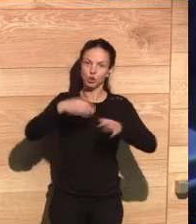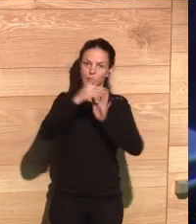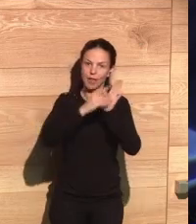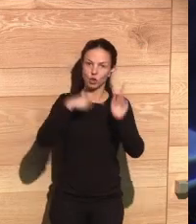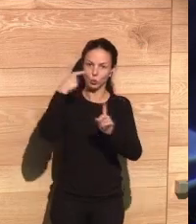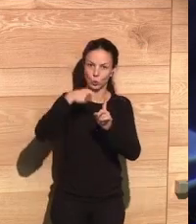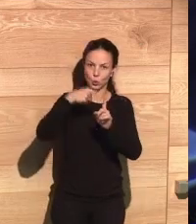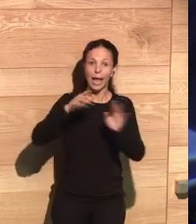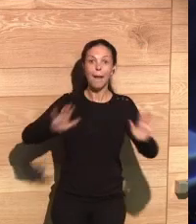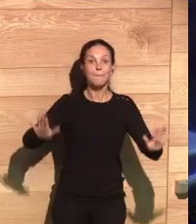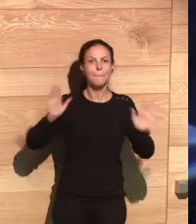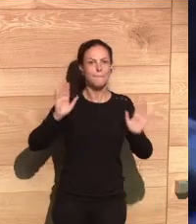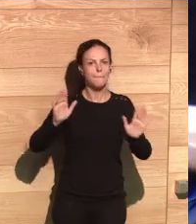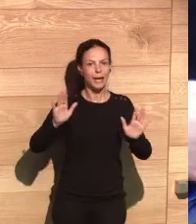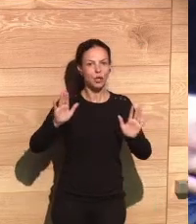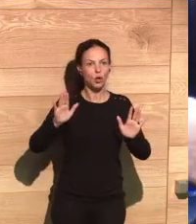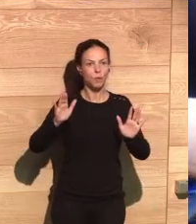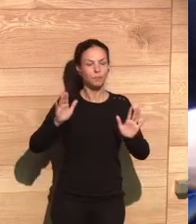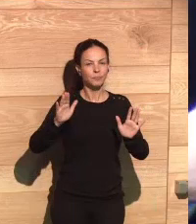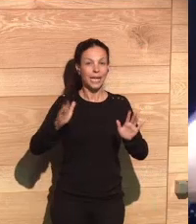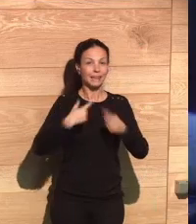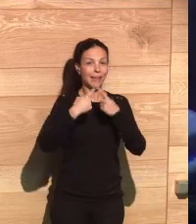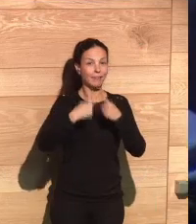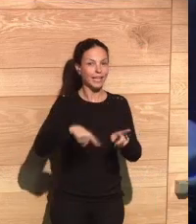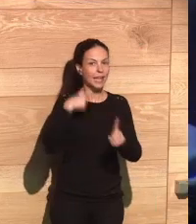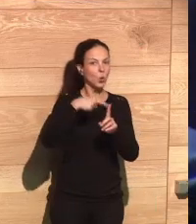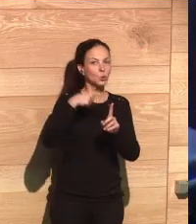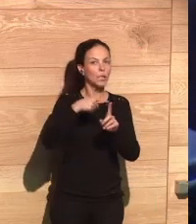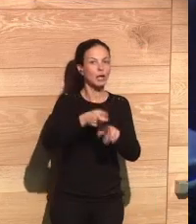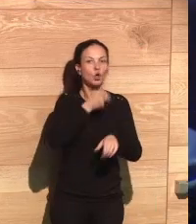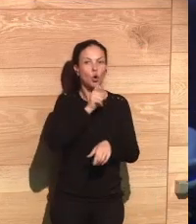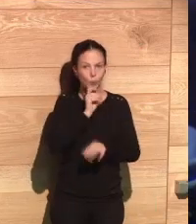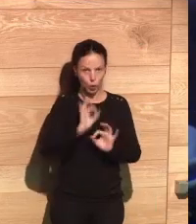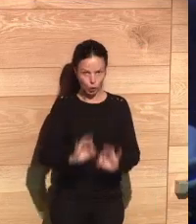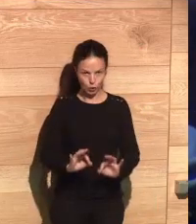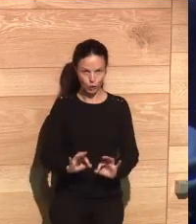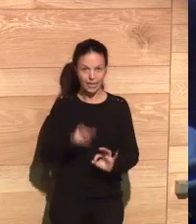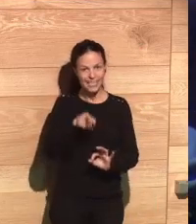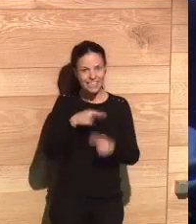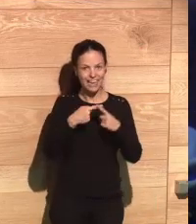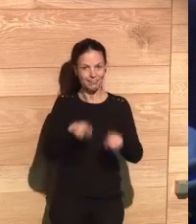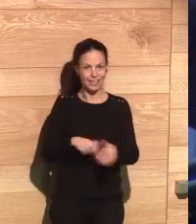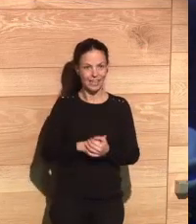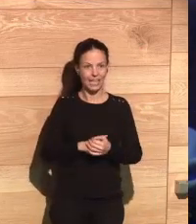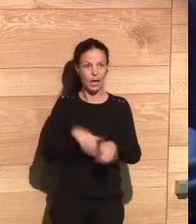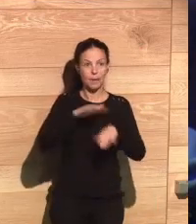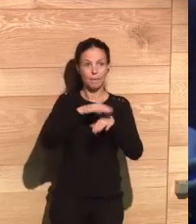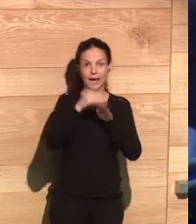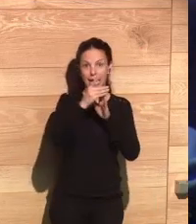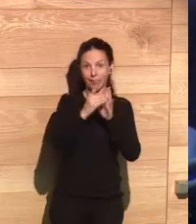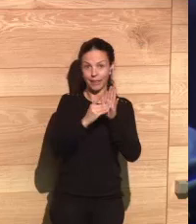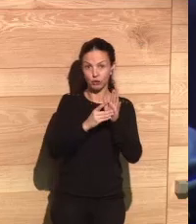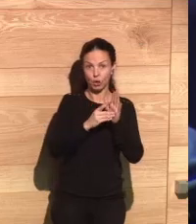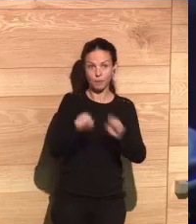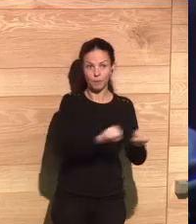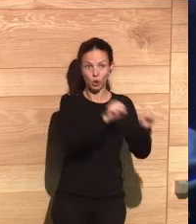think that we really need to use data, but how can we establish a difference